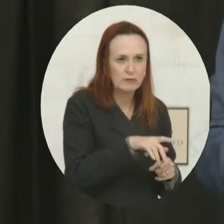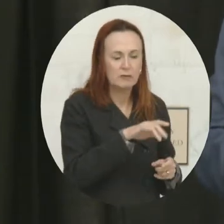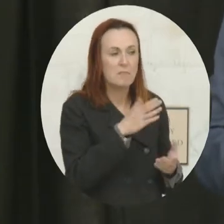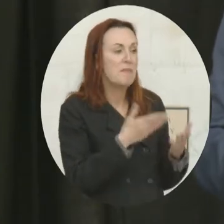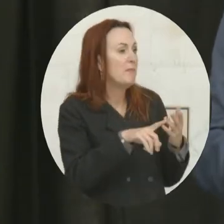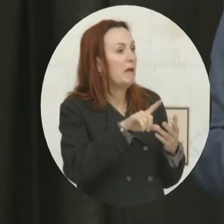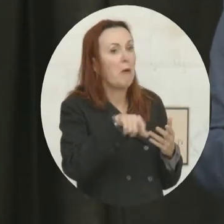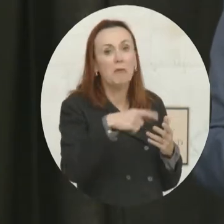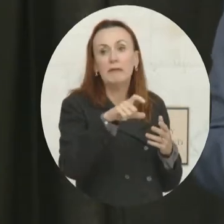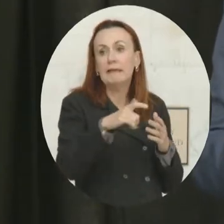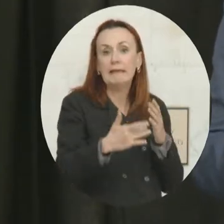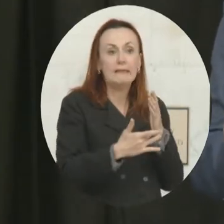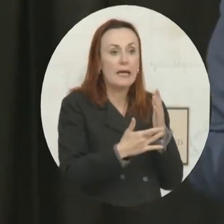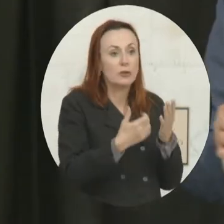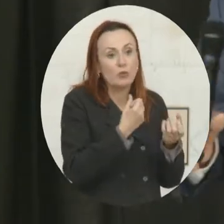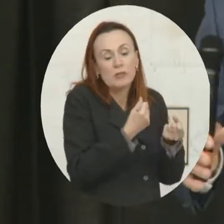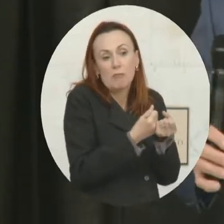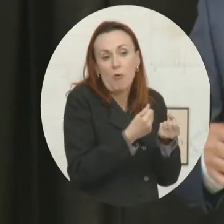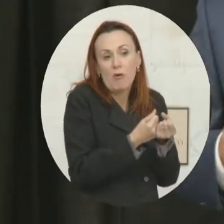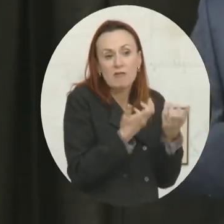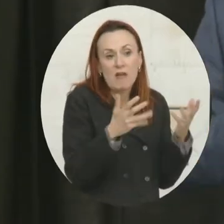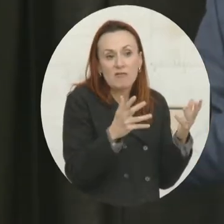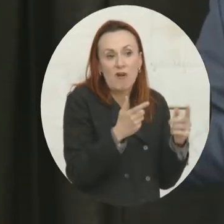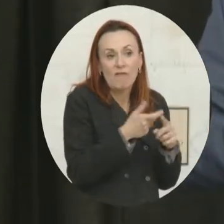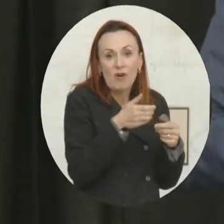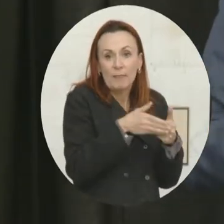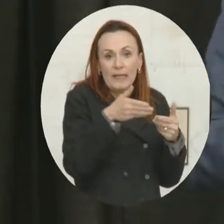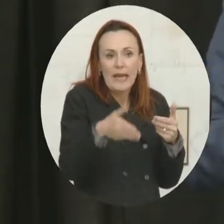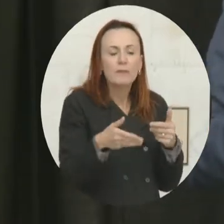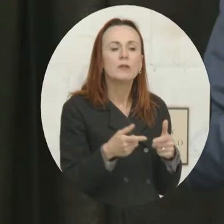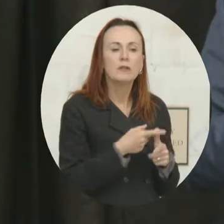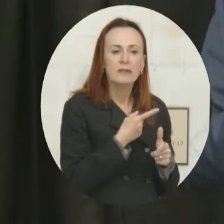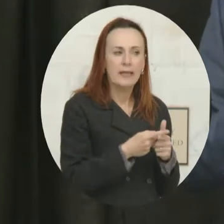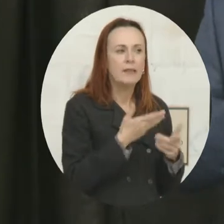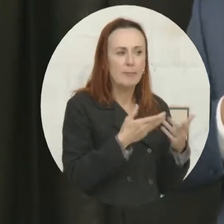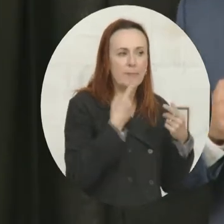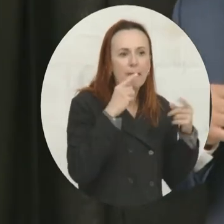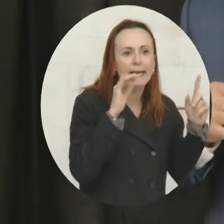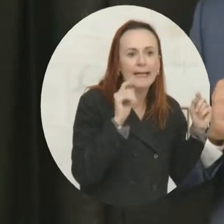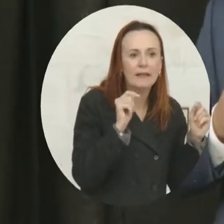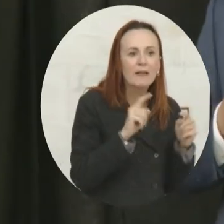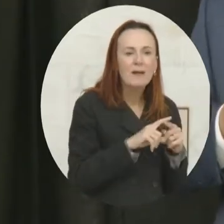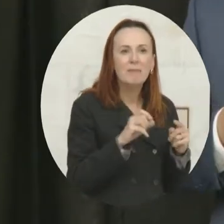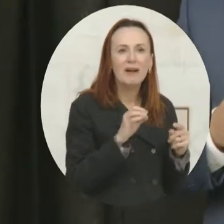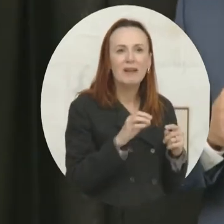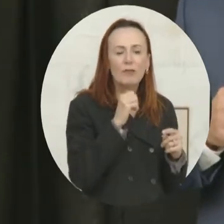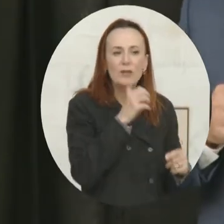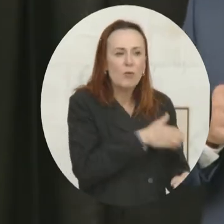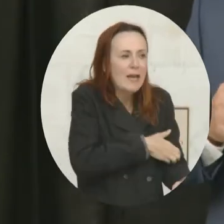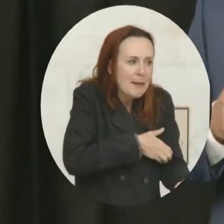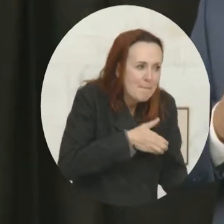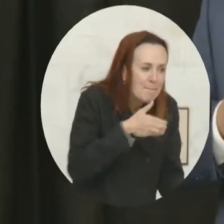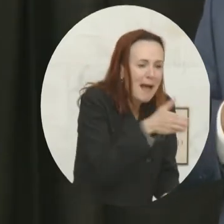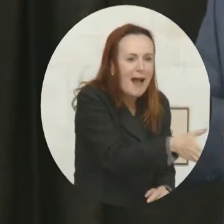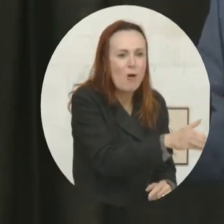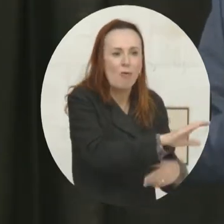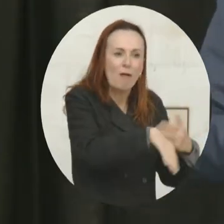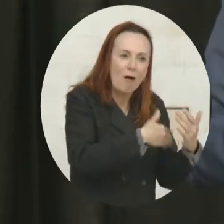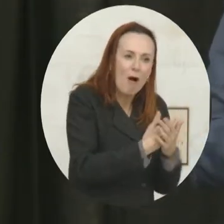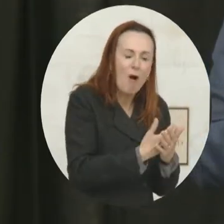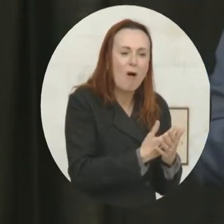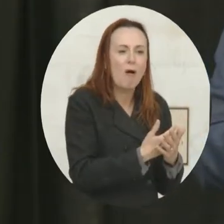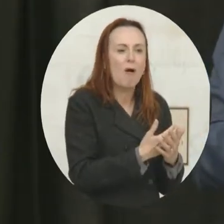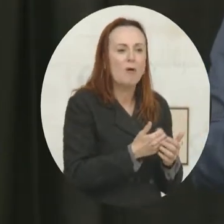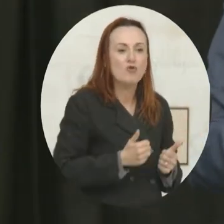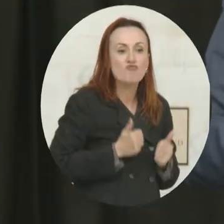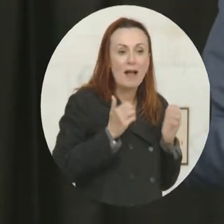and expertise and from their neighbors, then they're probably going to make it. But if we don't actually empower every resident to